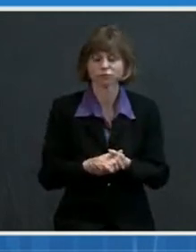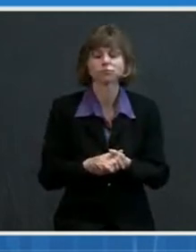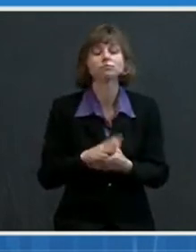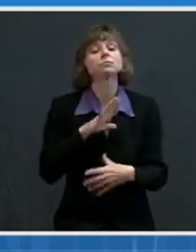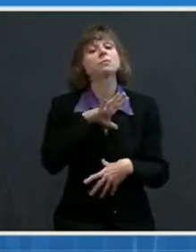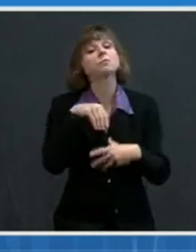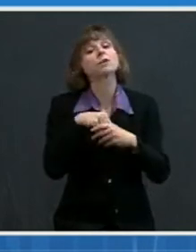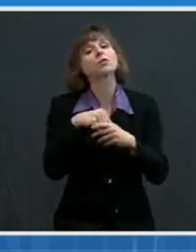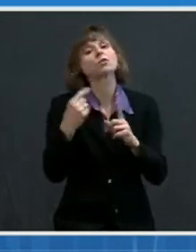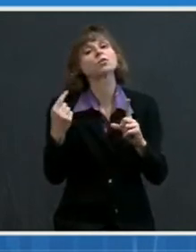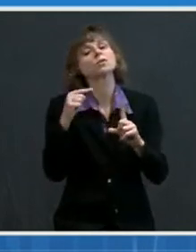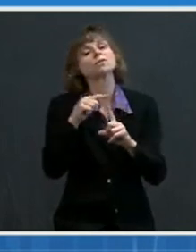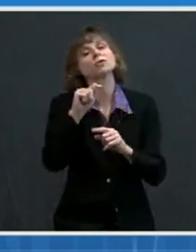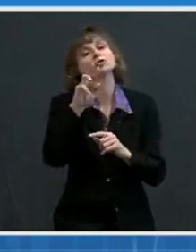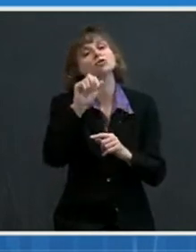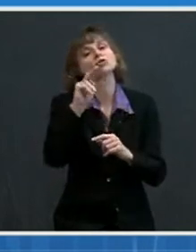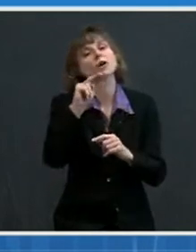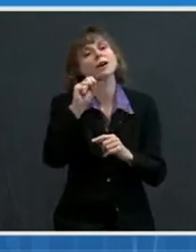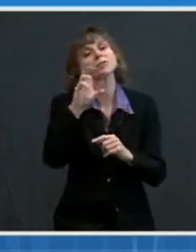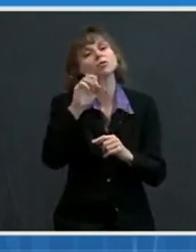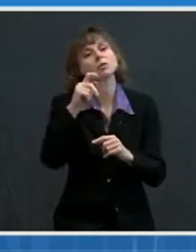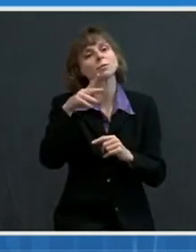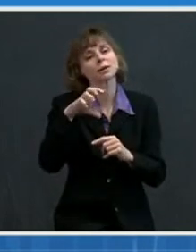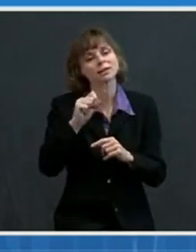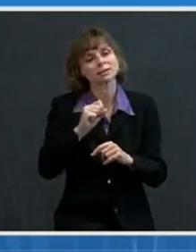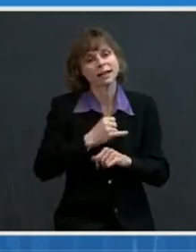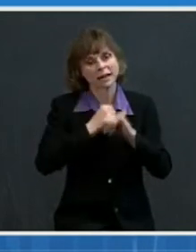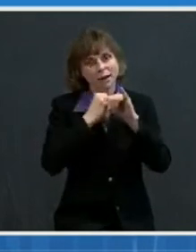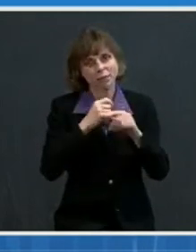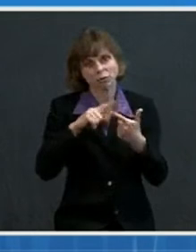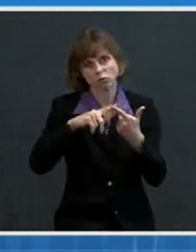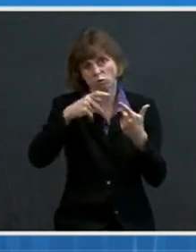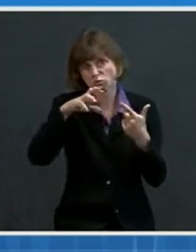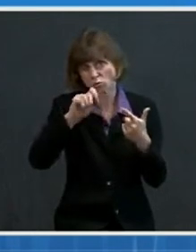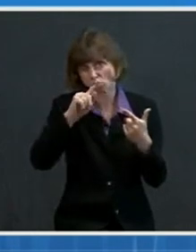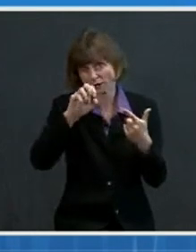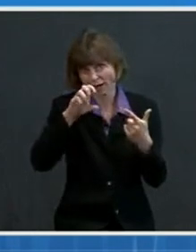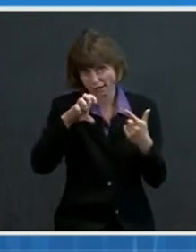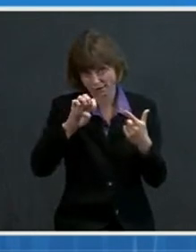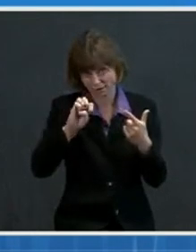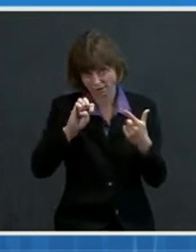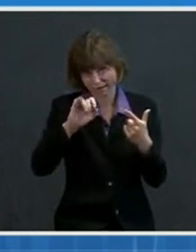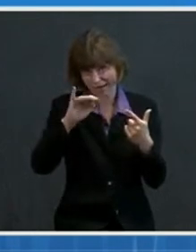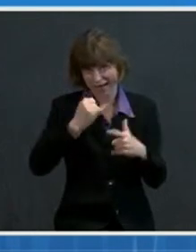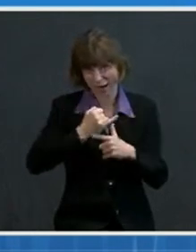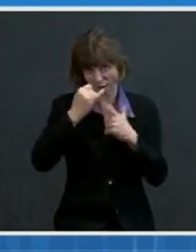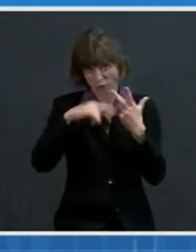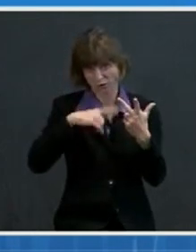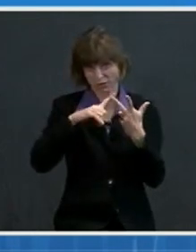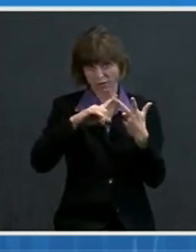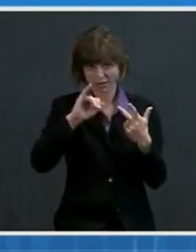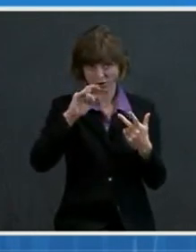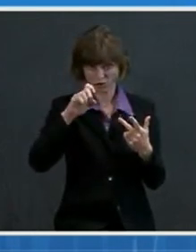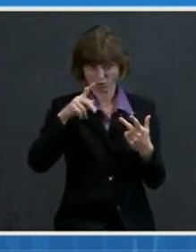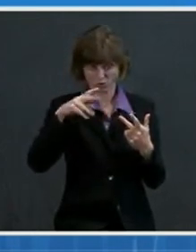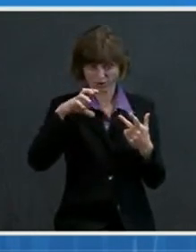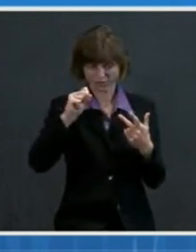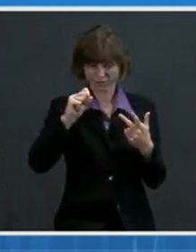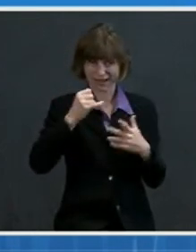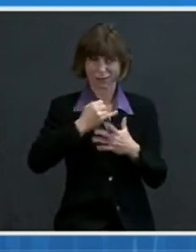transcriptase inhibitors, the protease inhibitors, the integrase inhibitors, and the fusion and entry